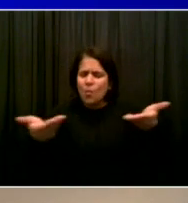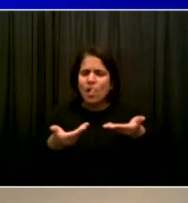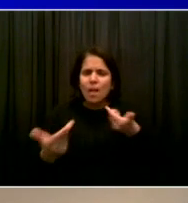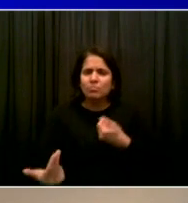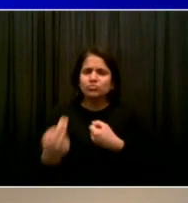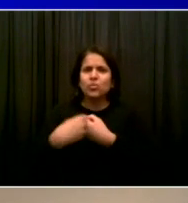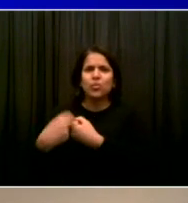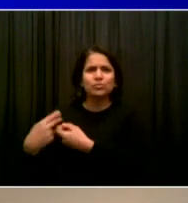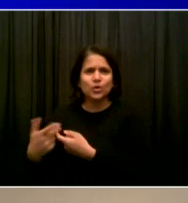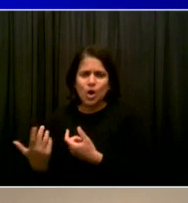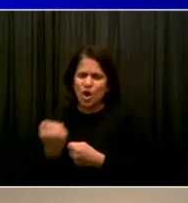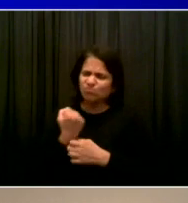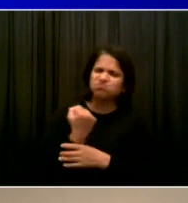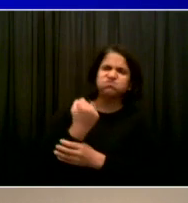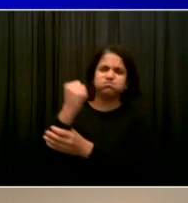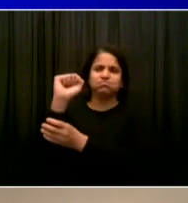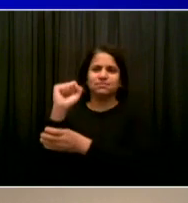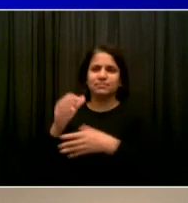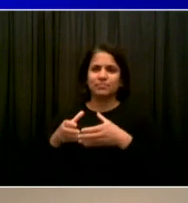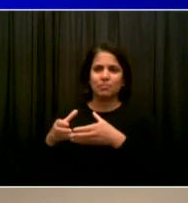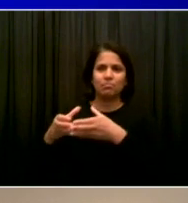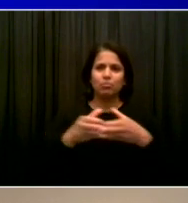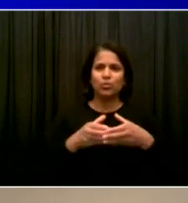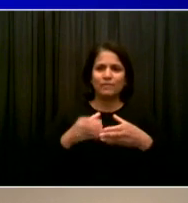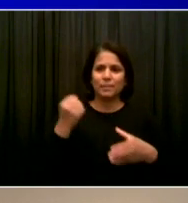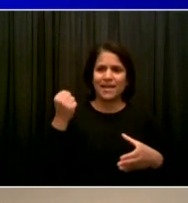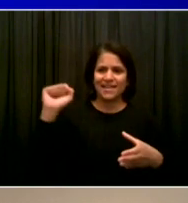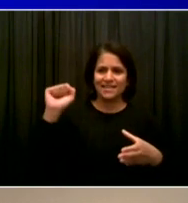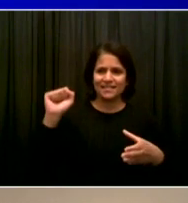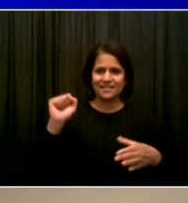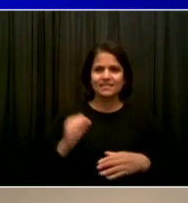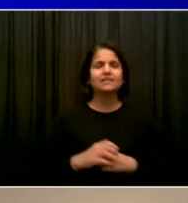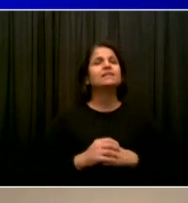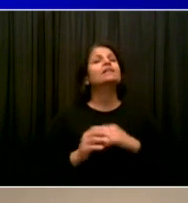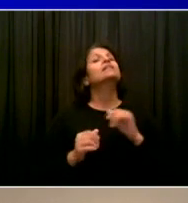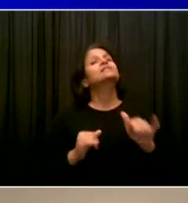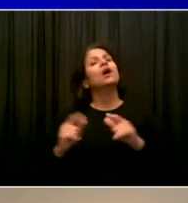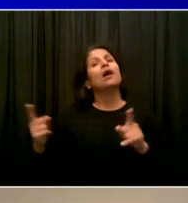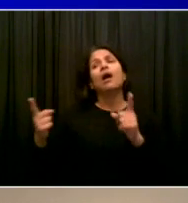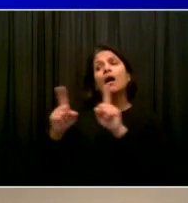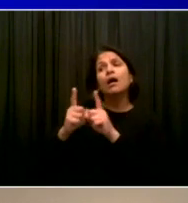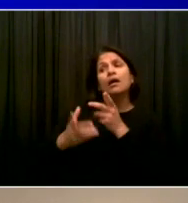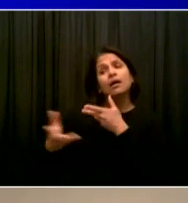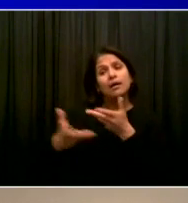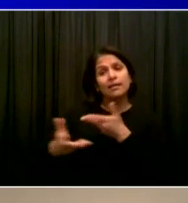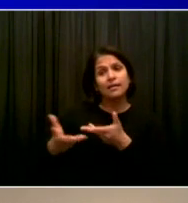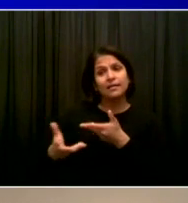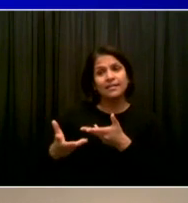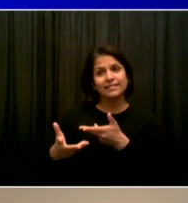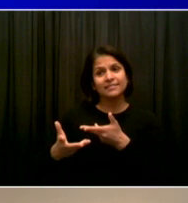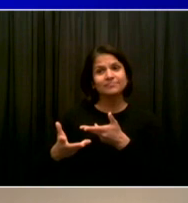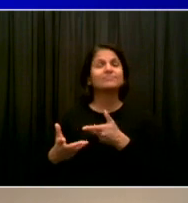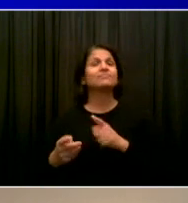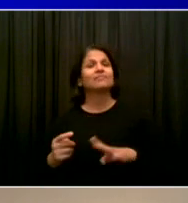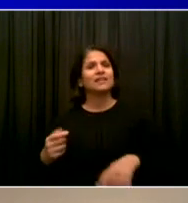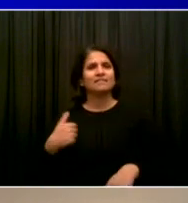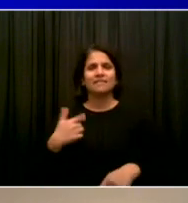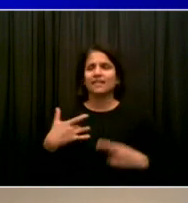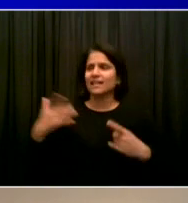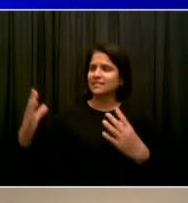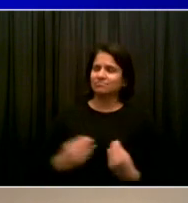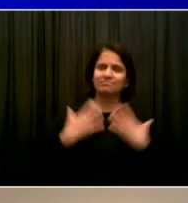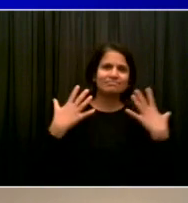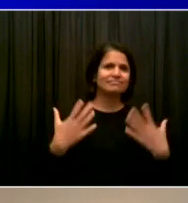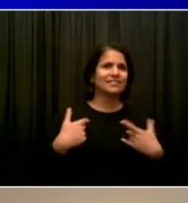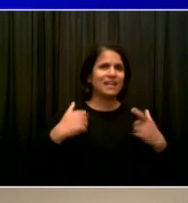inspired, come away a little more energized, a little more hopeful on a very personal level. And we always say, Shirlane and I always say there